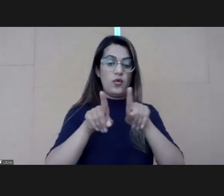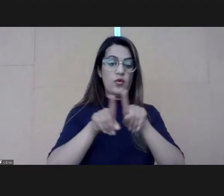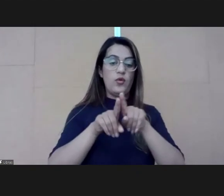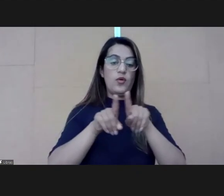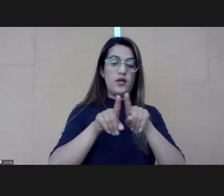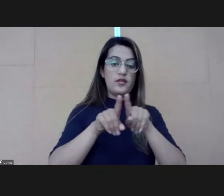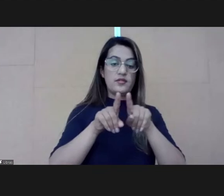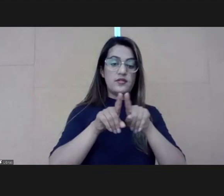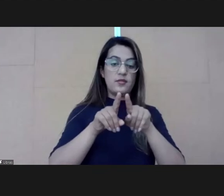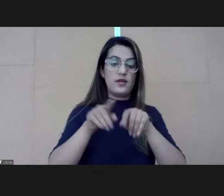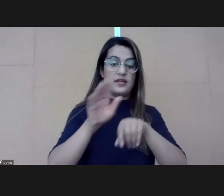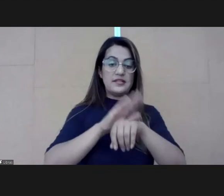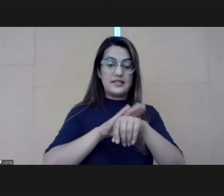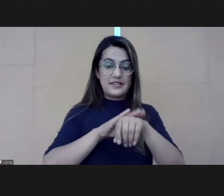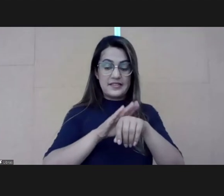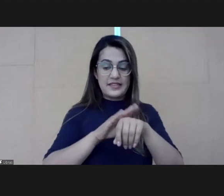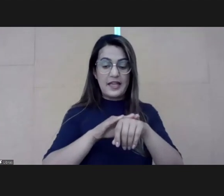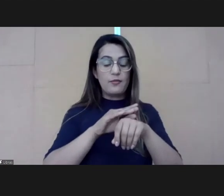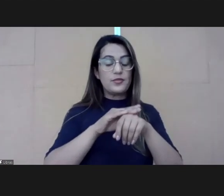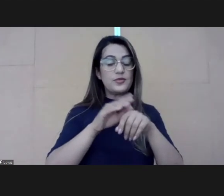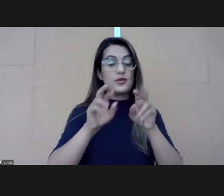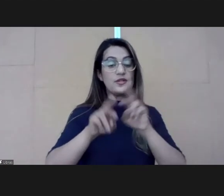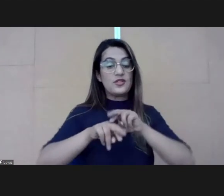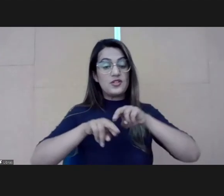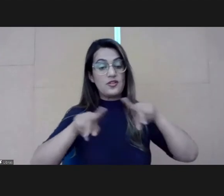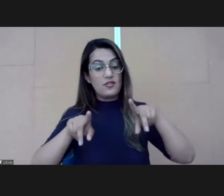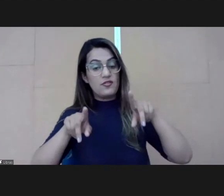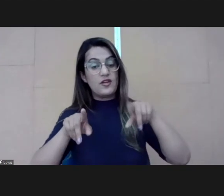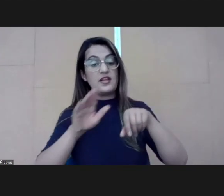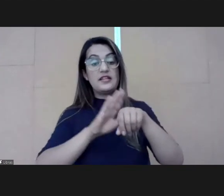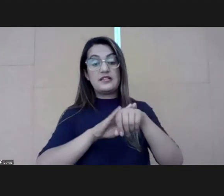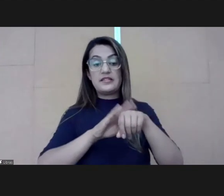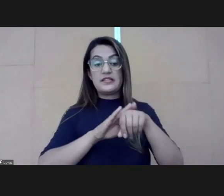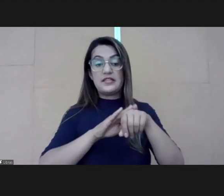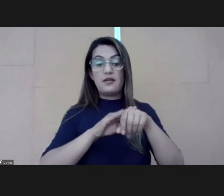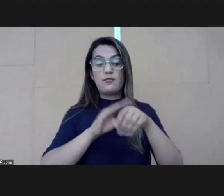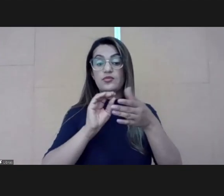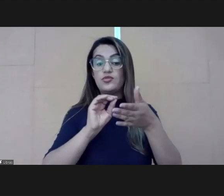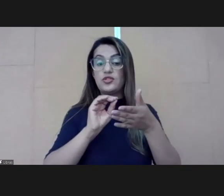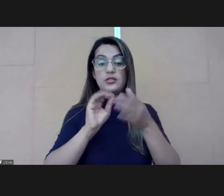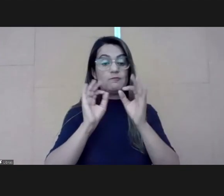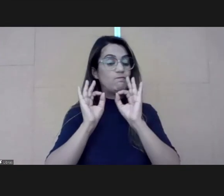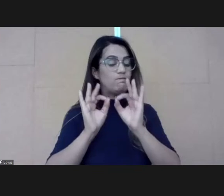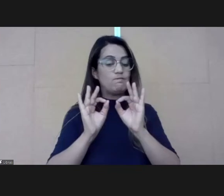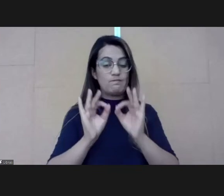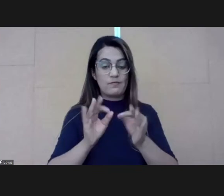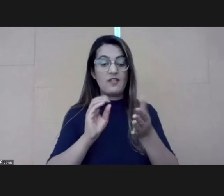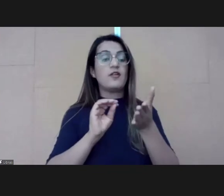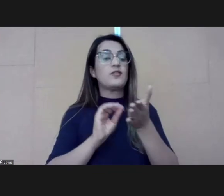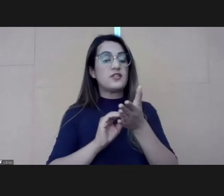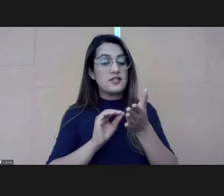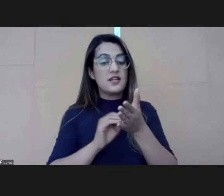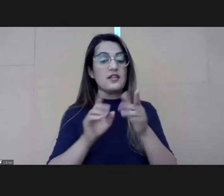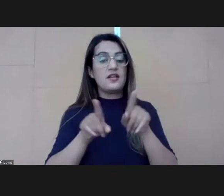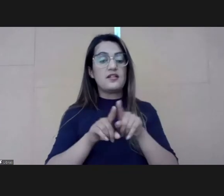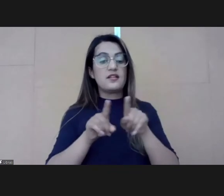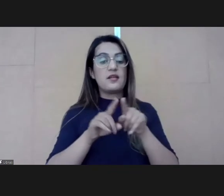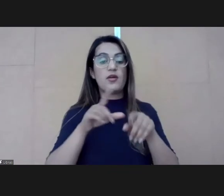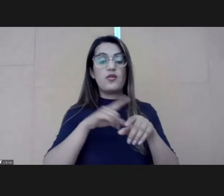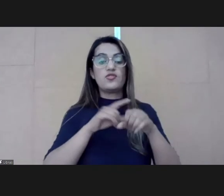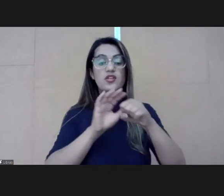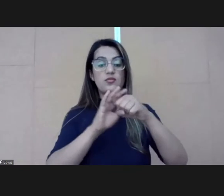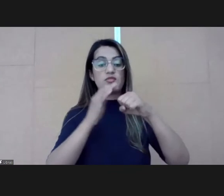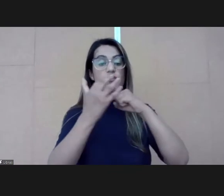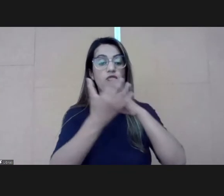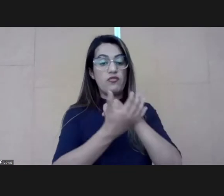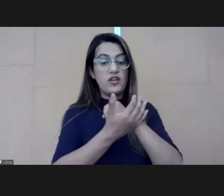volatile, uncertain and chaotic than COVID. So we should learn lessons as public service leaders in our leadership practices and move